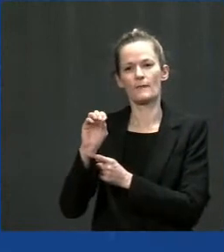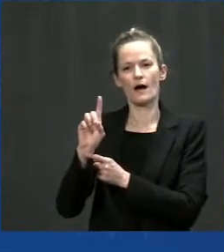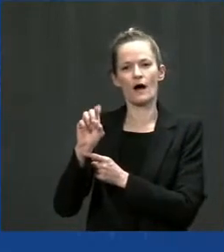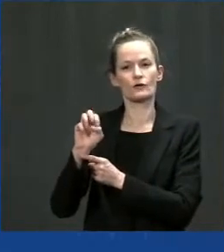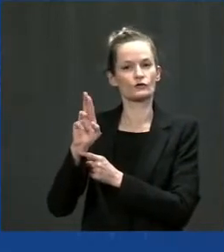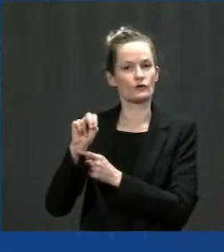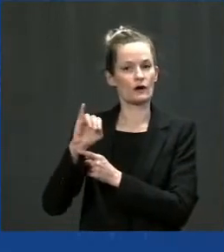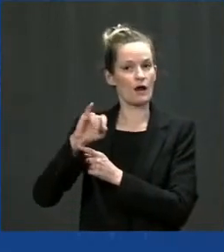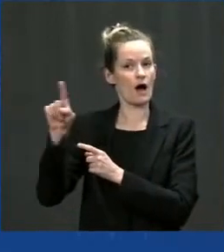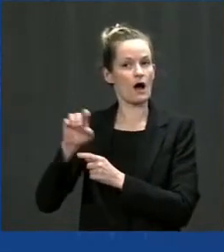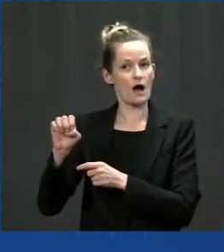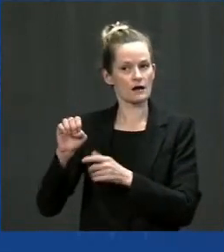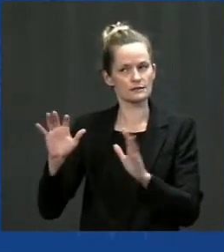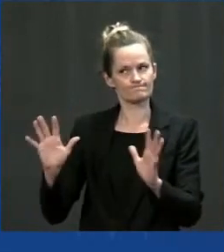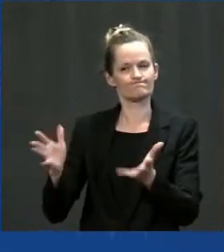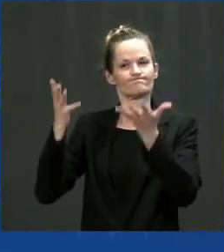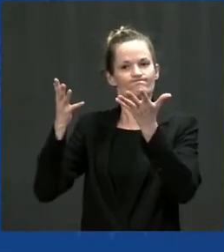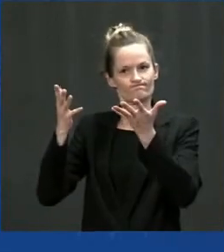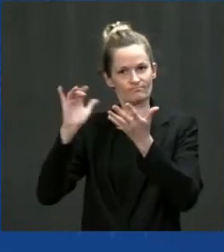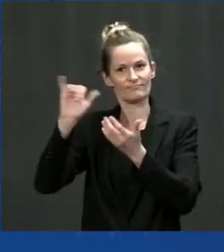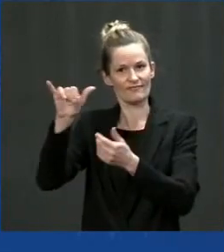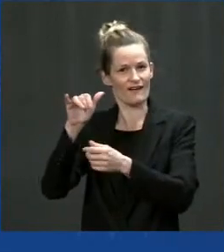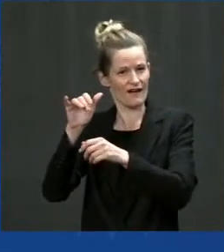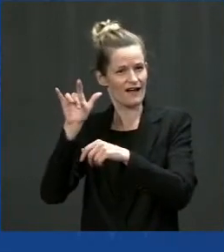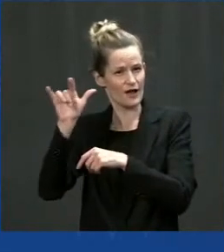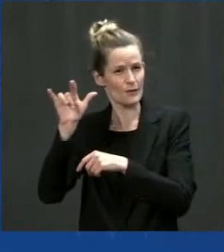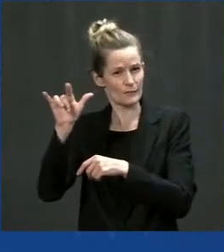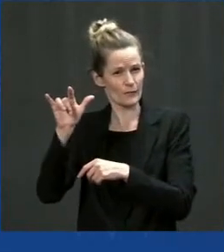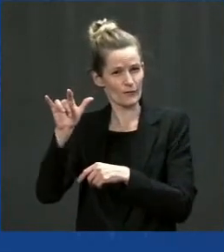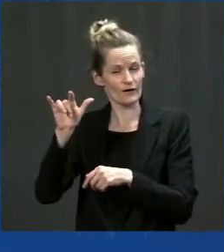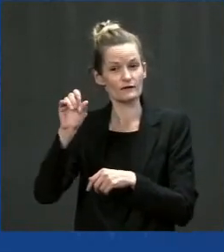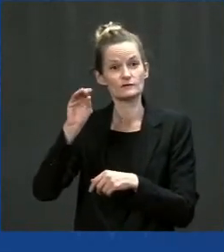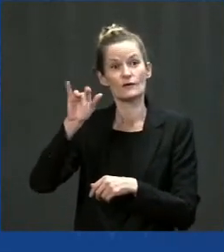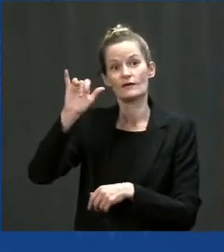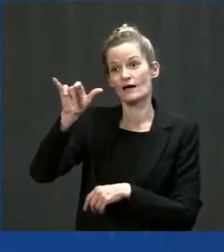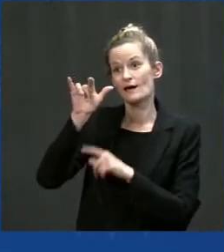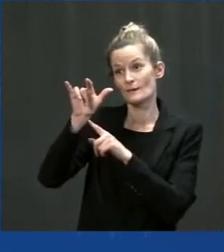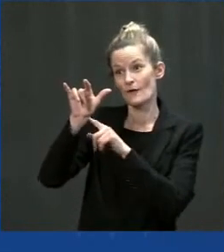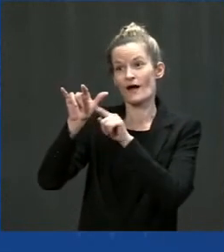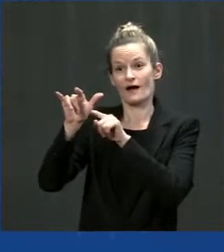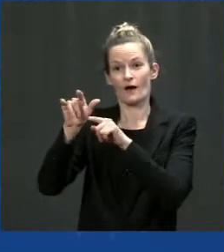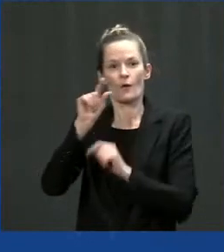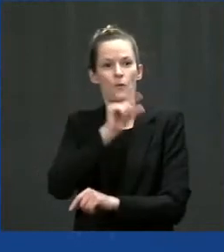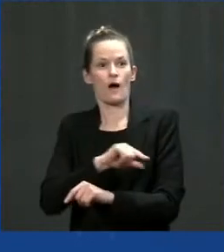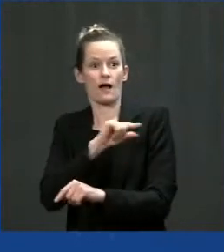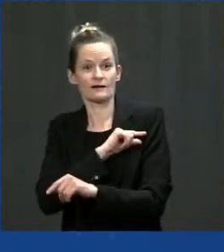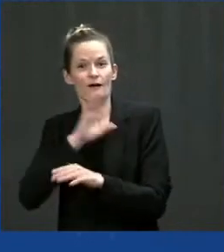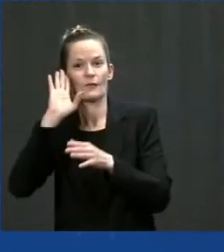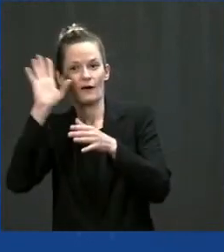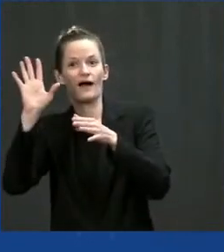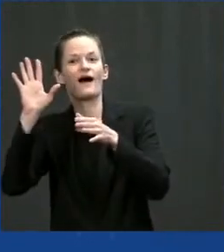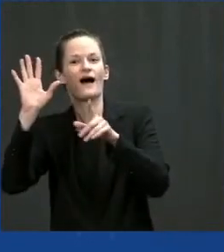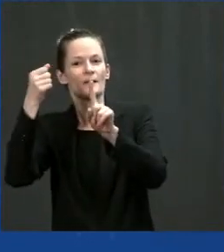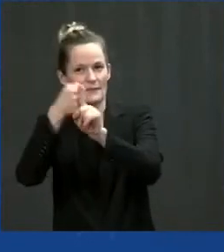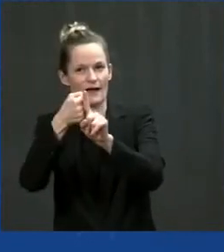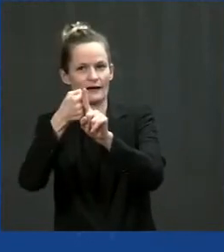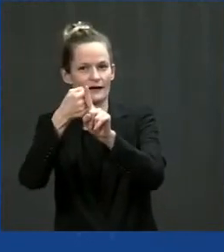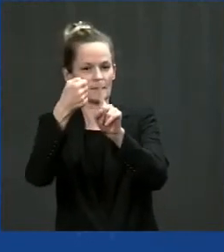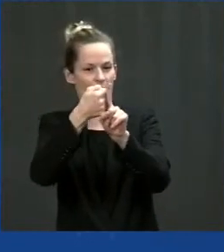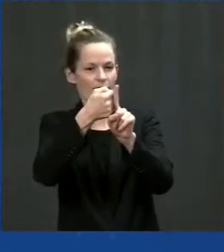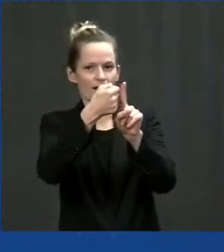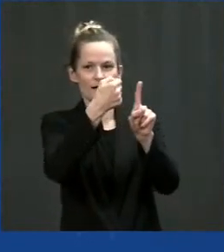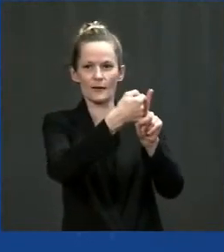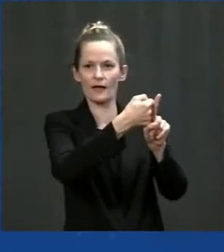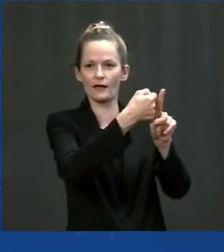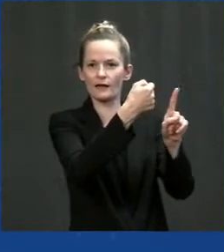down on air quality problems and the like. And so there's so much. And I understand you have seven more electric